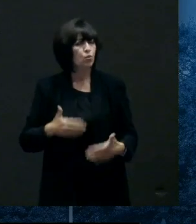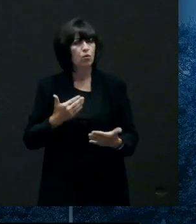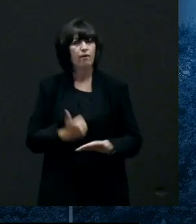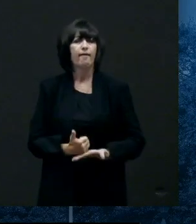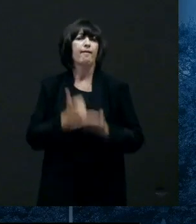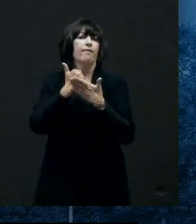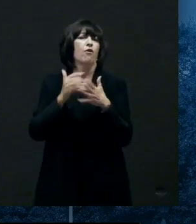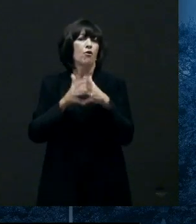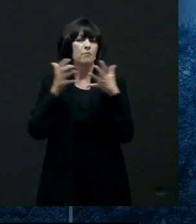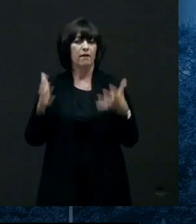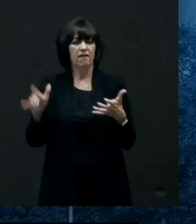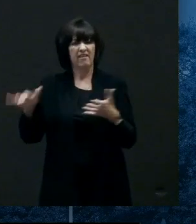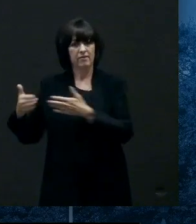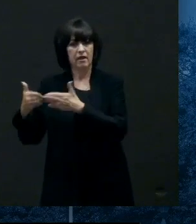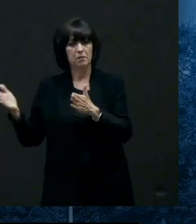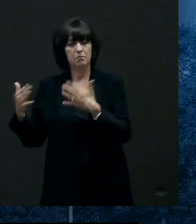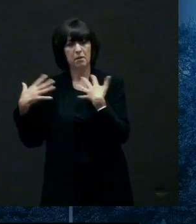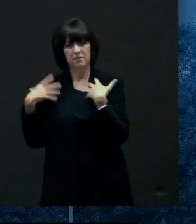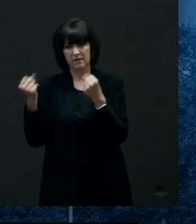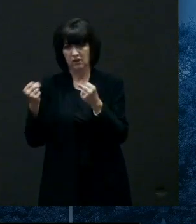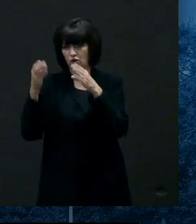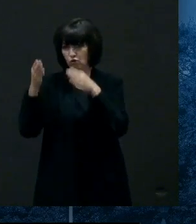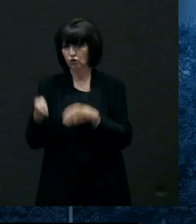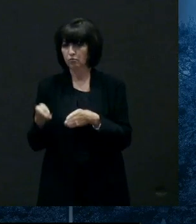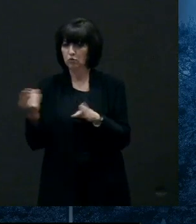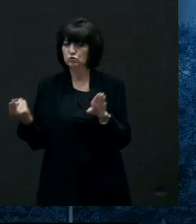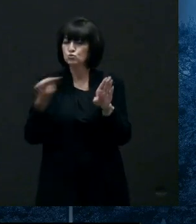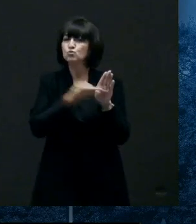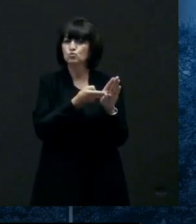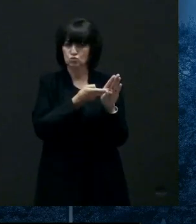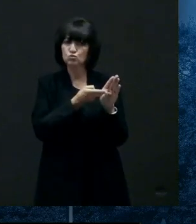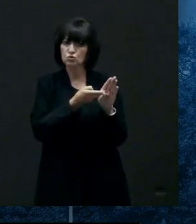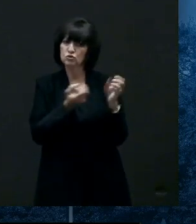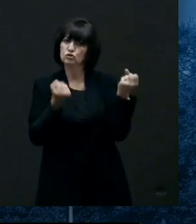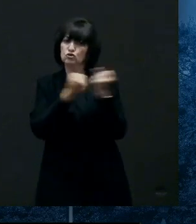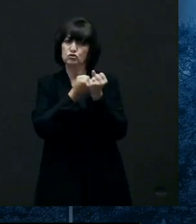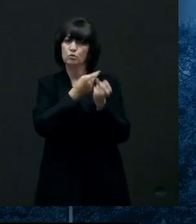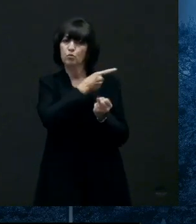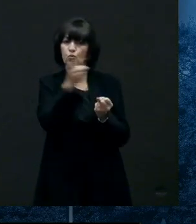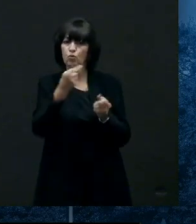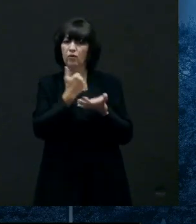um we're really glad to be able to support the districts in that way